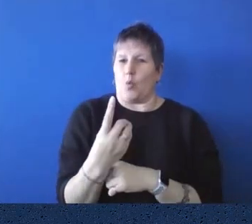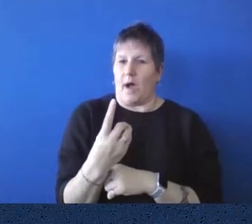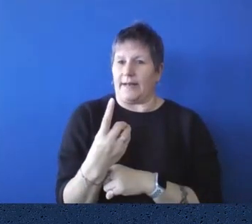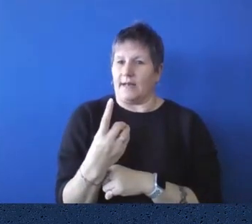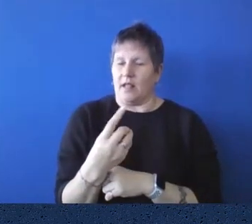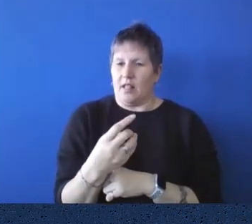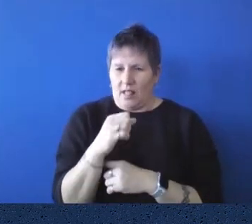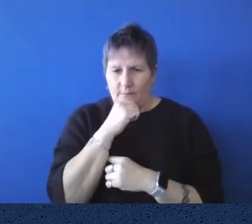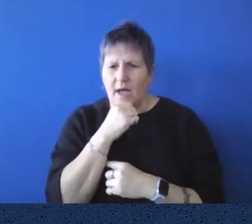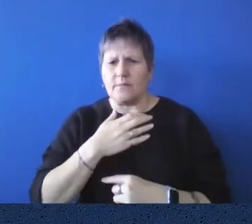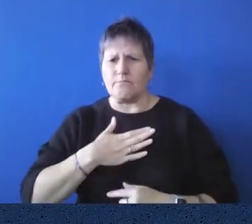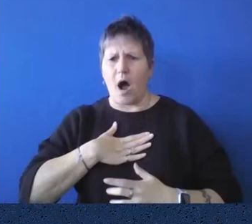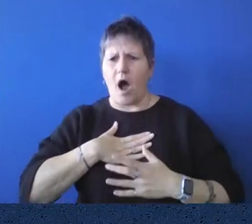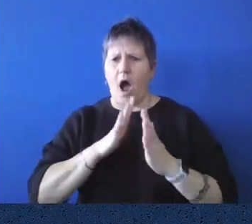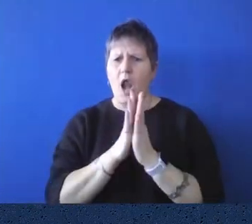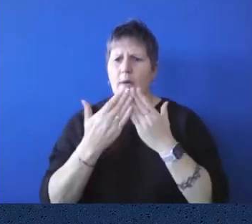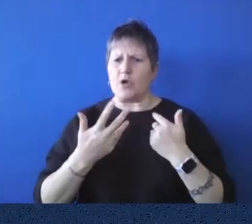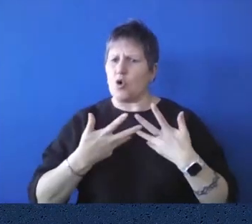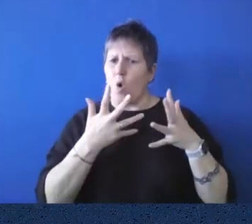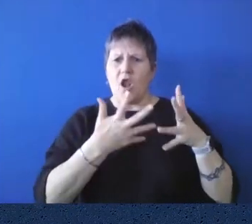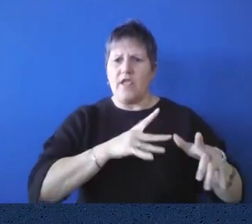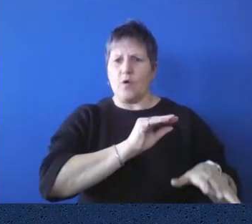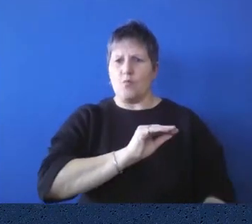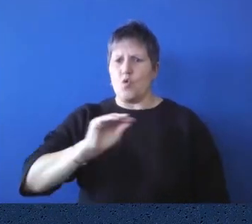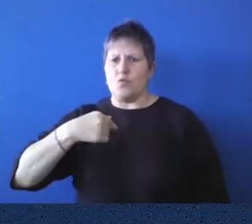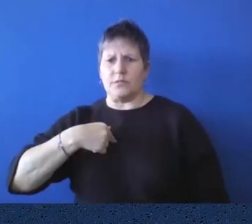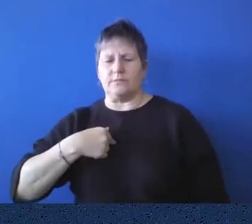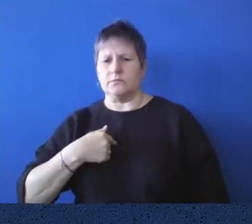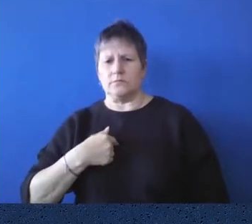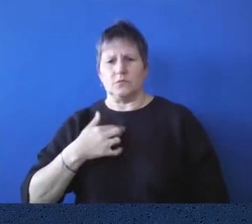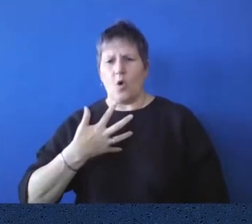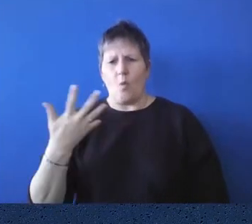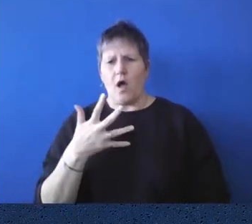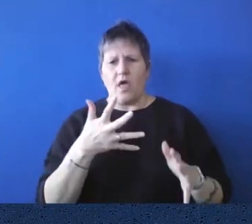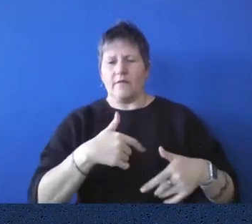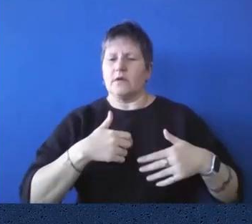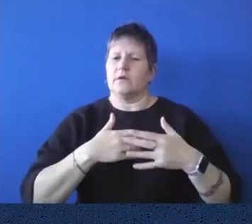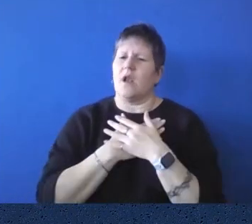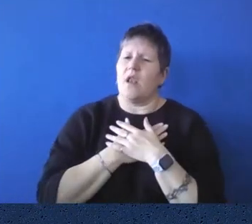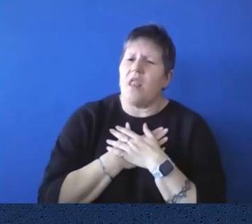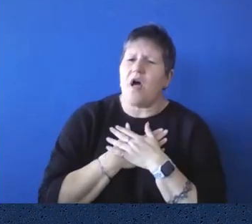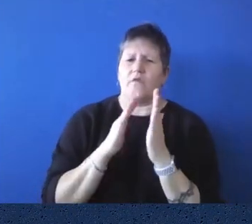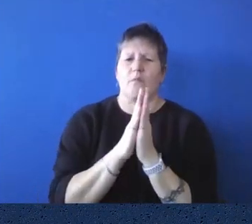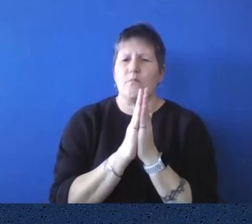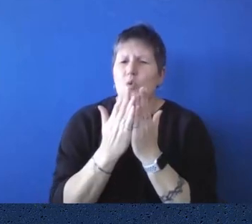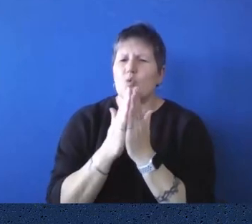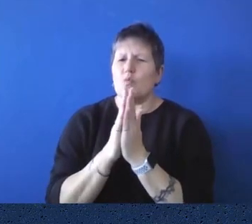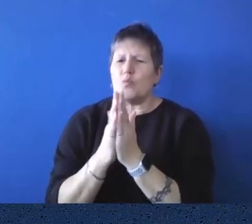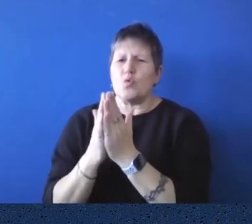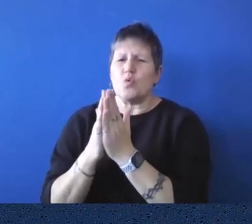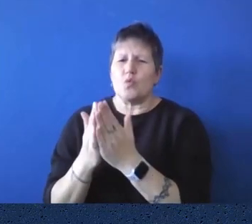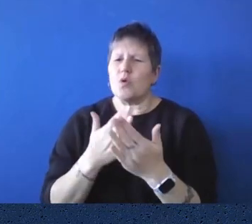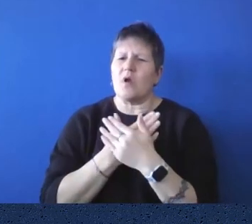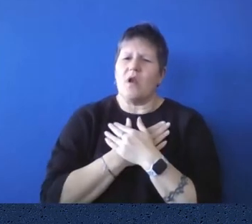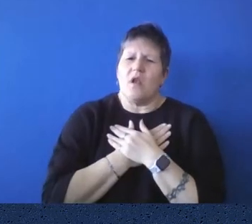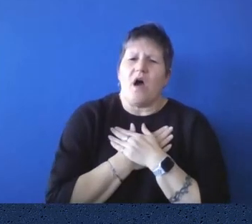his library. And, um, oh, he loved his books and he loved libraries so much that he, this place was his,